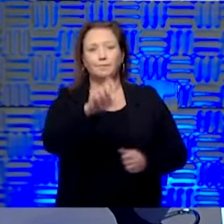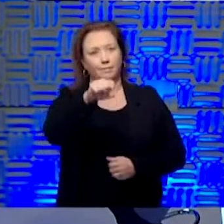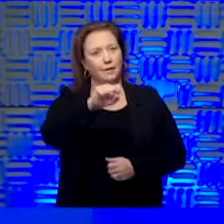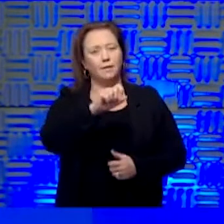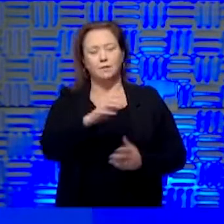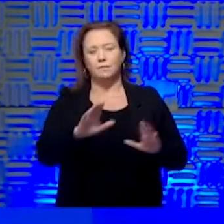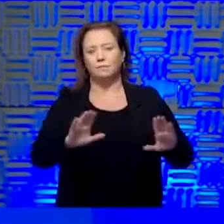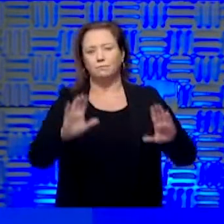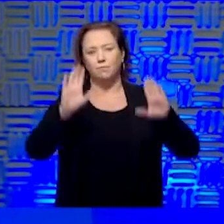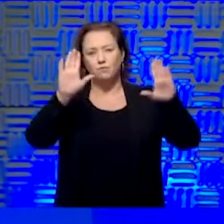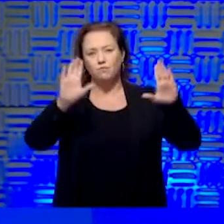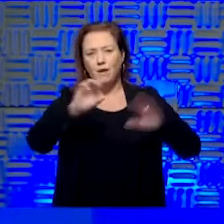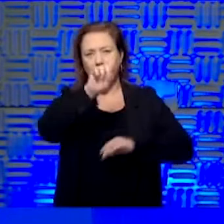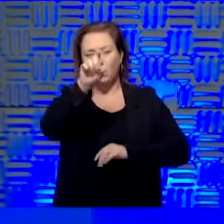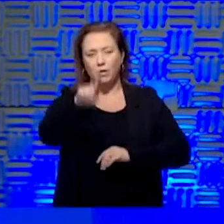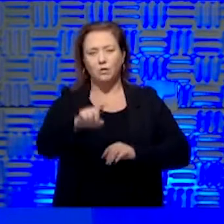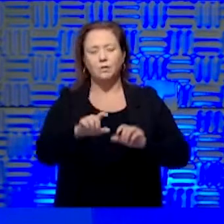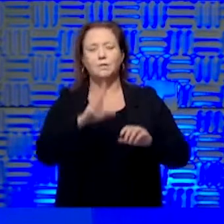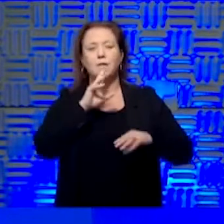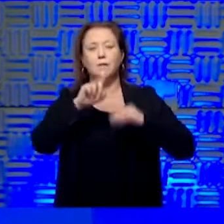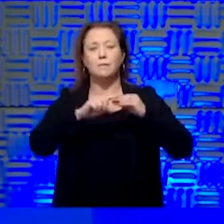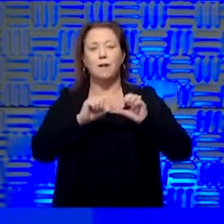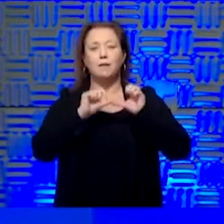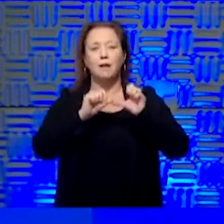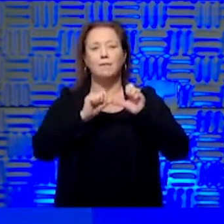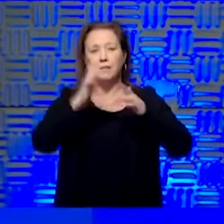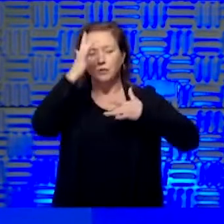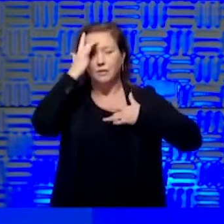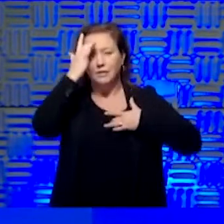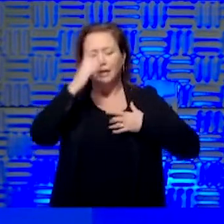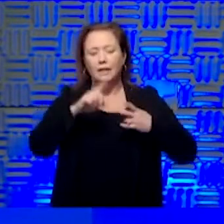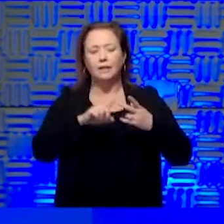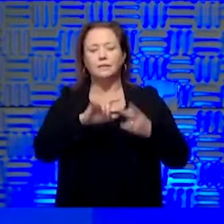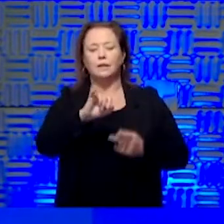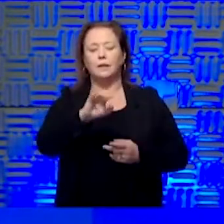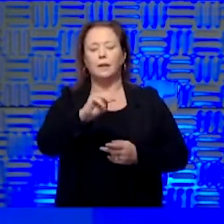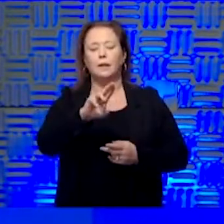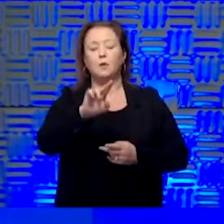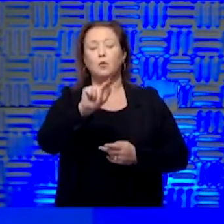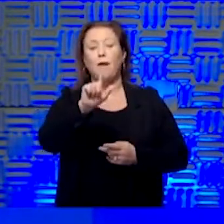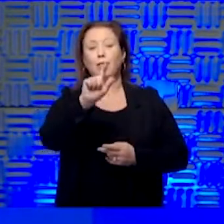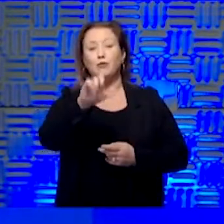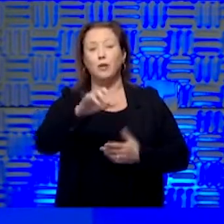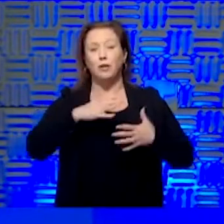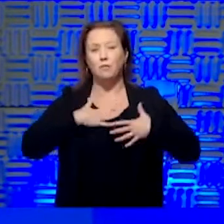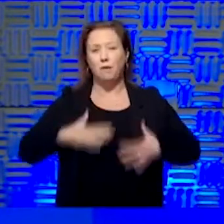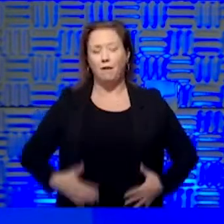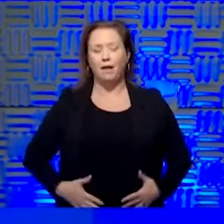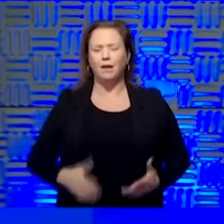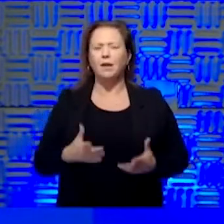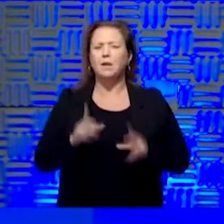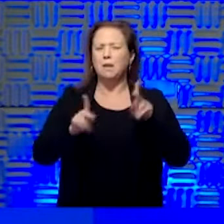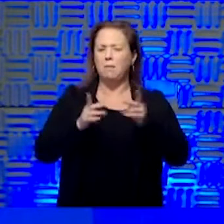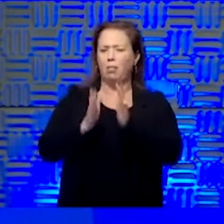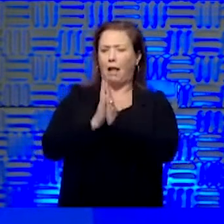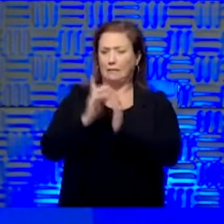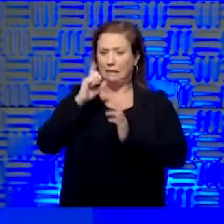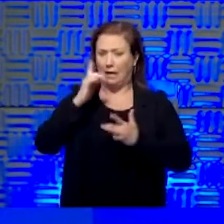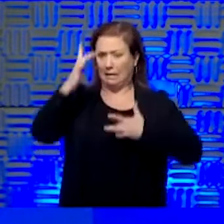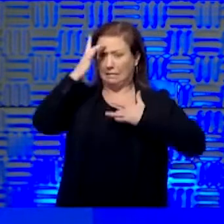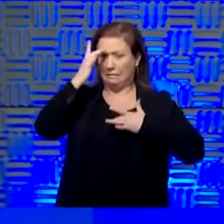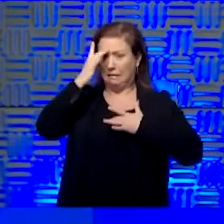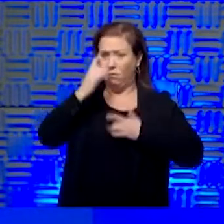takes into account infectious diseases, immunology. Again, we're always asked the question, if I get the infection, can I get it again?